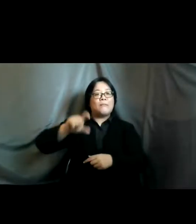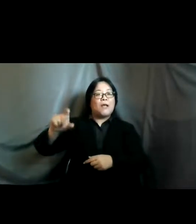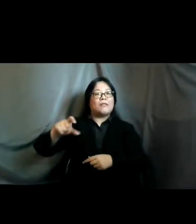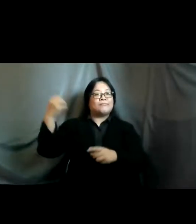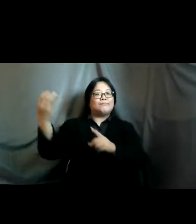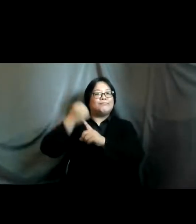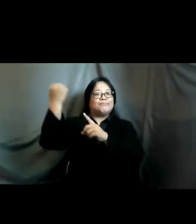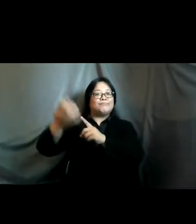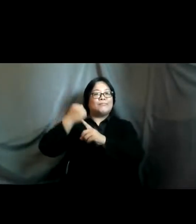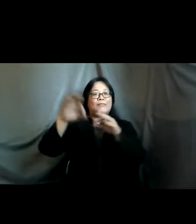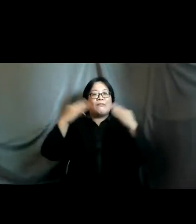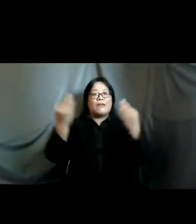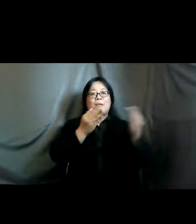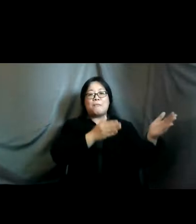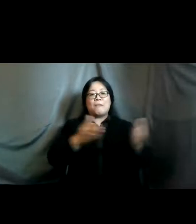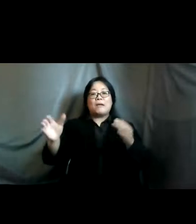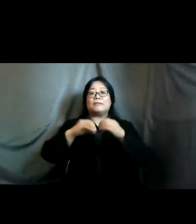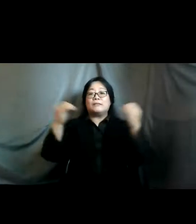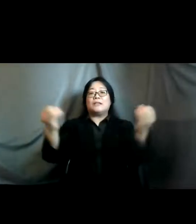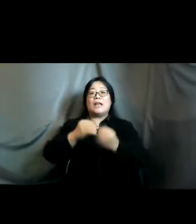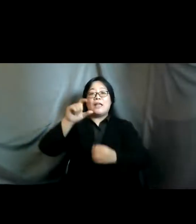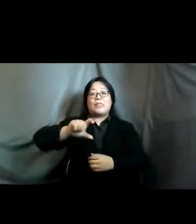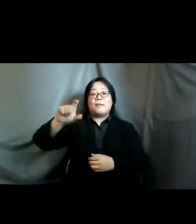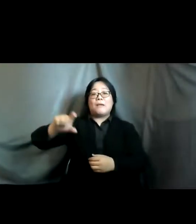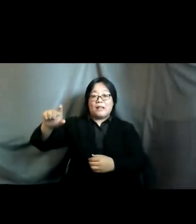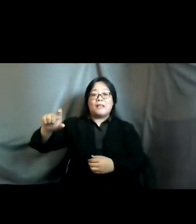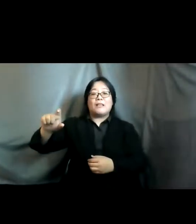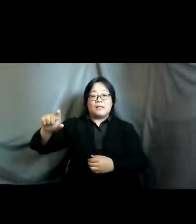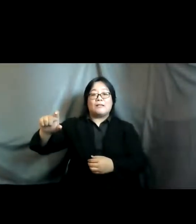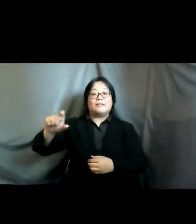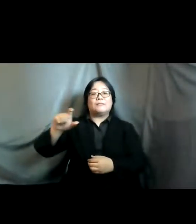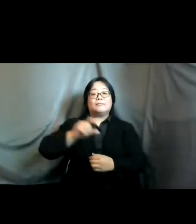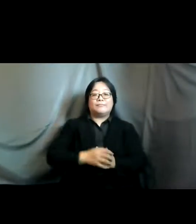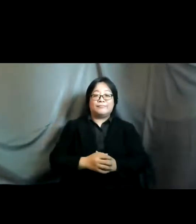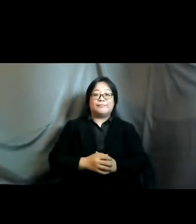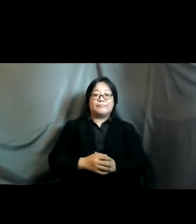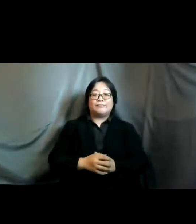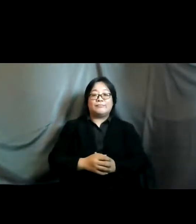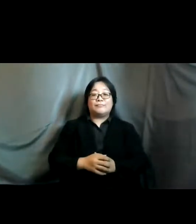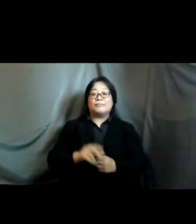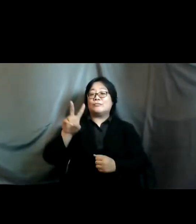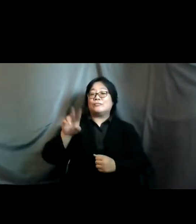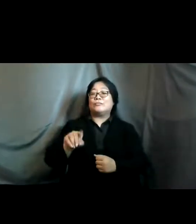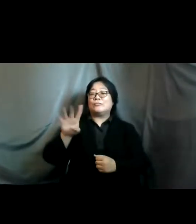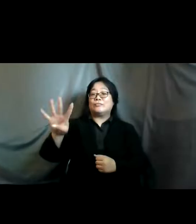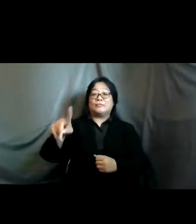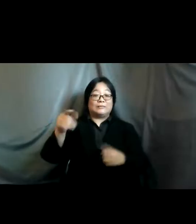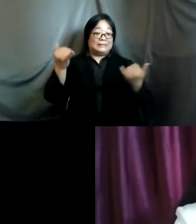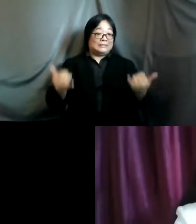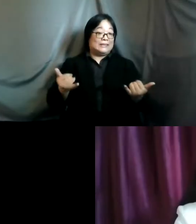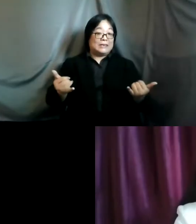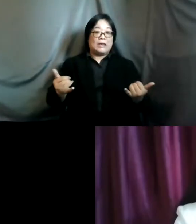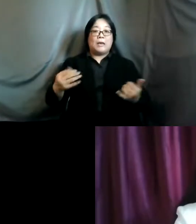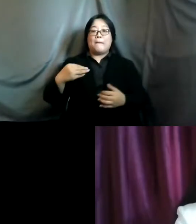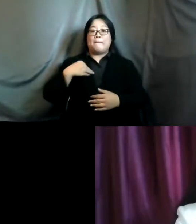the family planning association of nepal f-pan the palpa branch since 2014. um she is currently a member